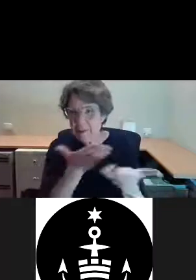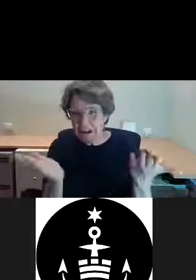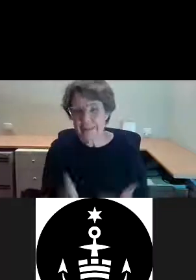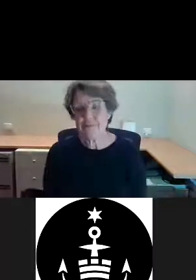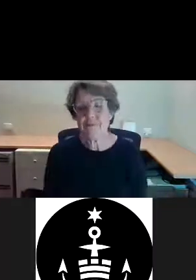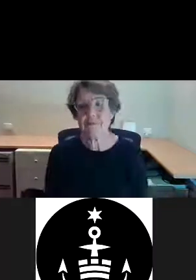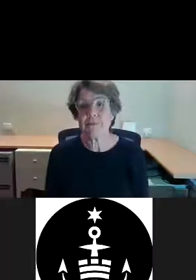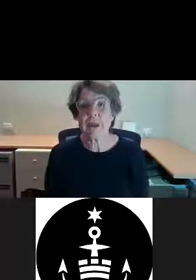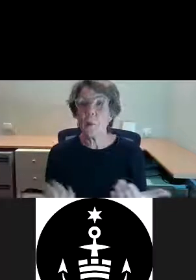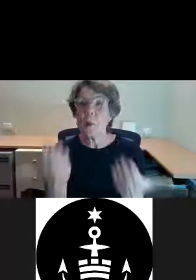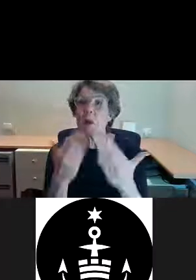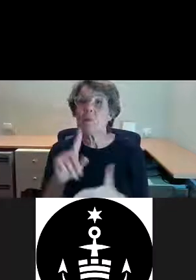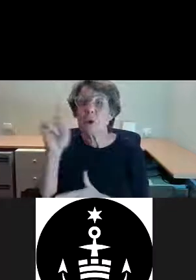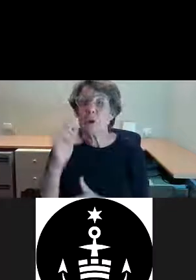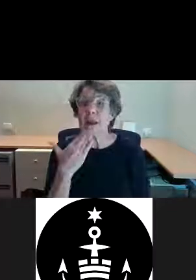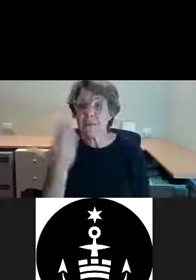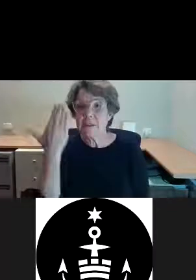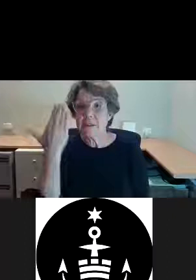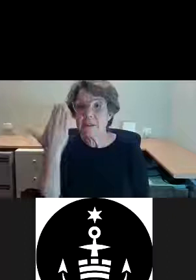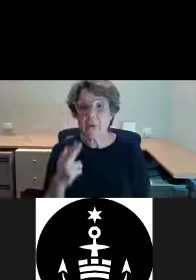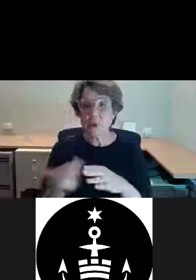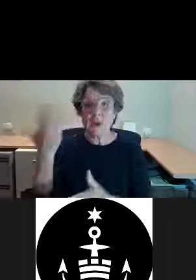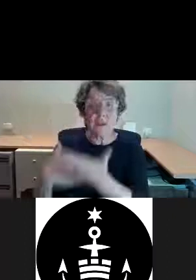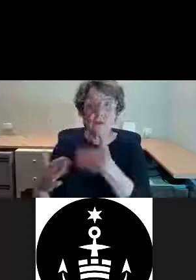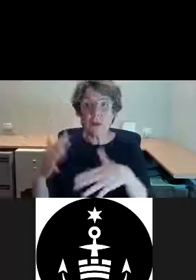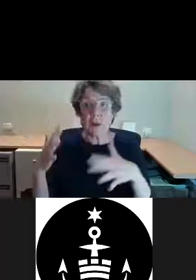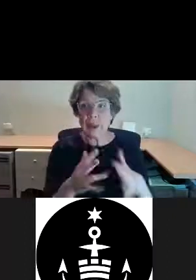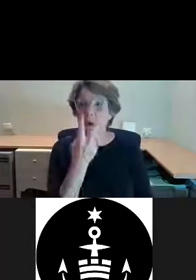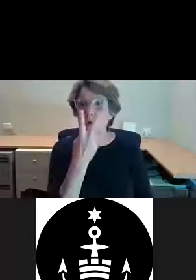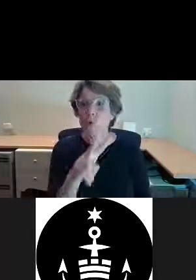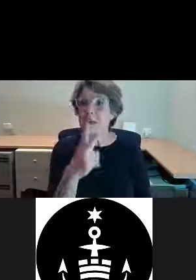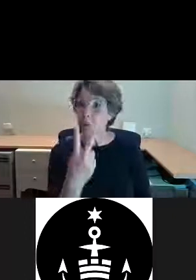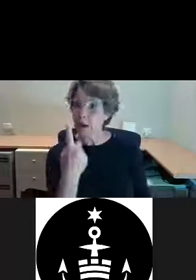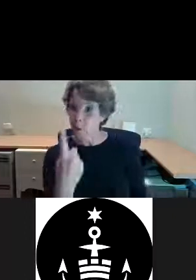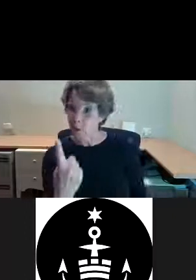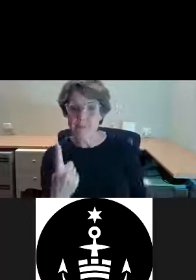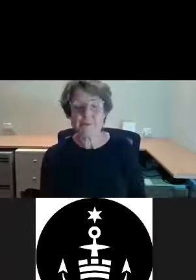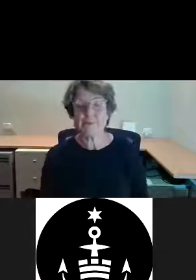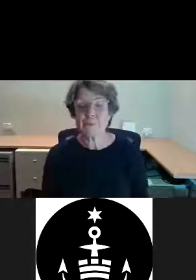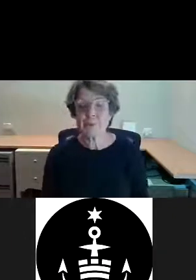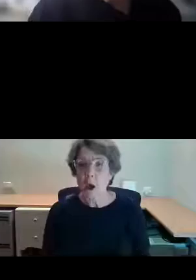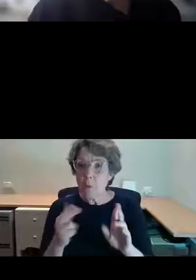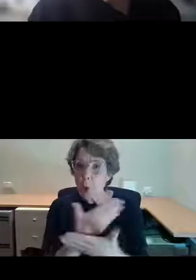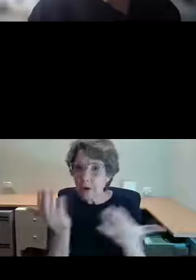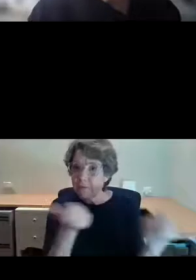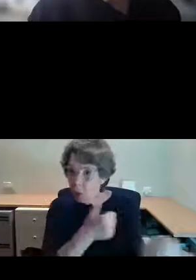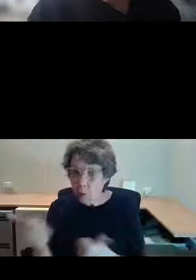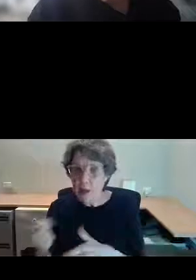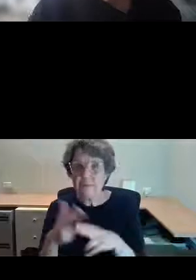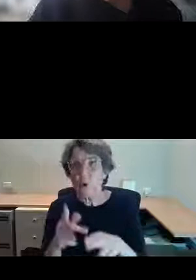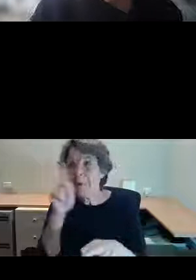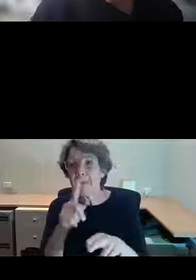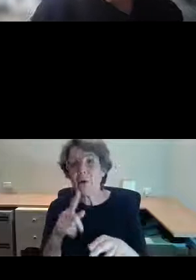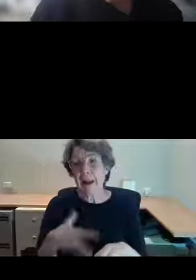to today's talk for History Week 2021. I hope you're all well. And for everyone in lockdown, I